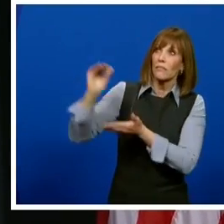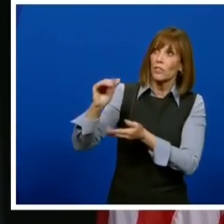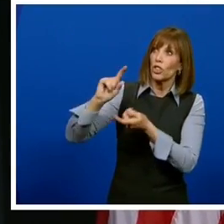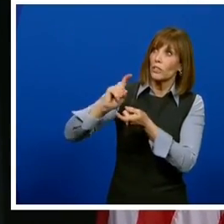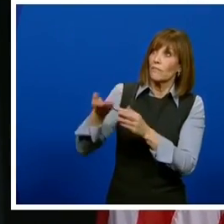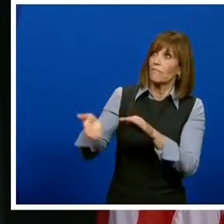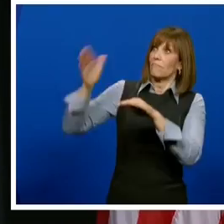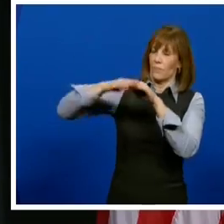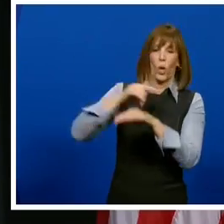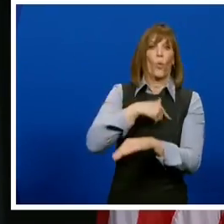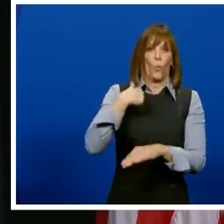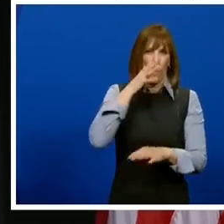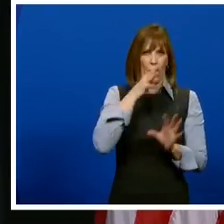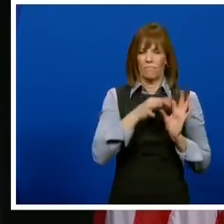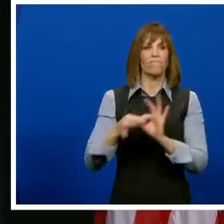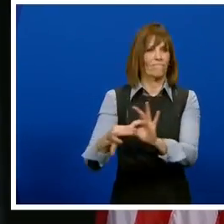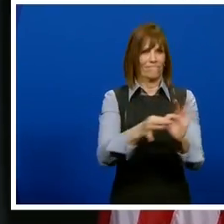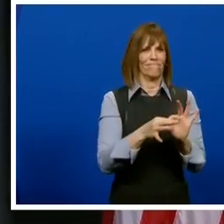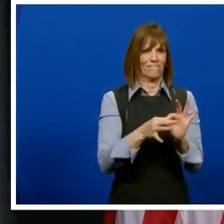increased into the state. Thank you.